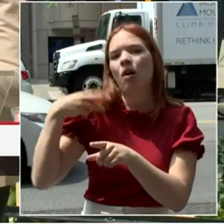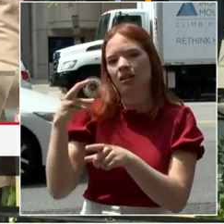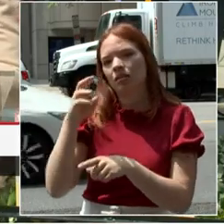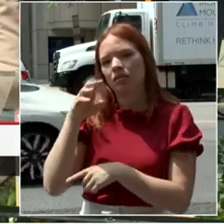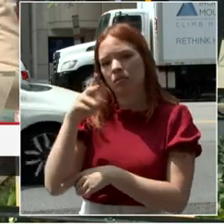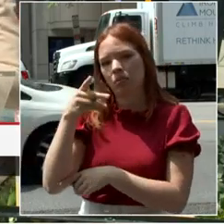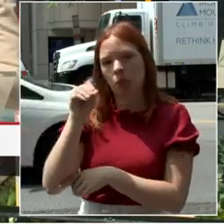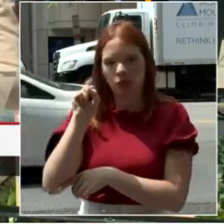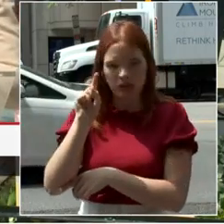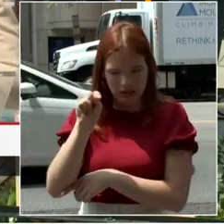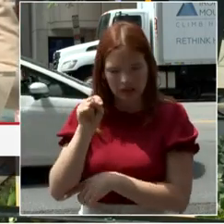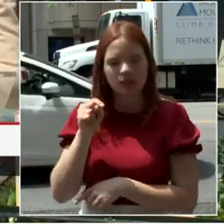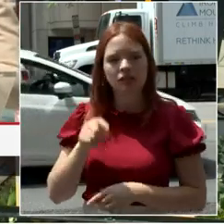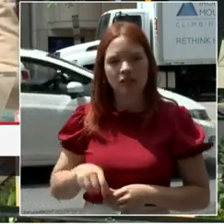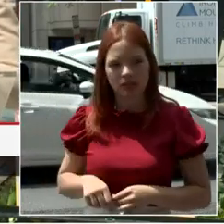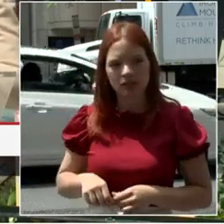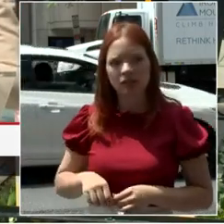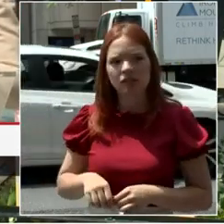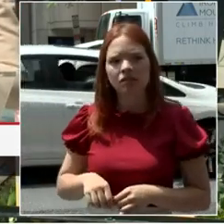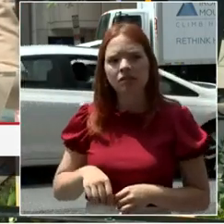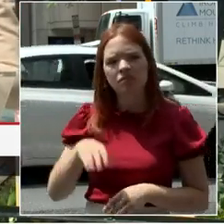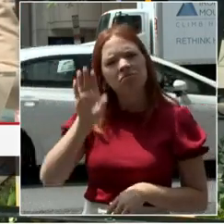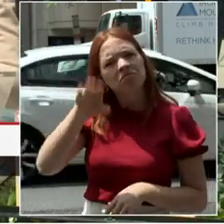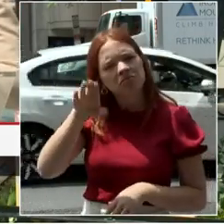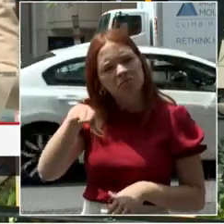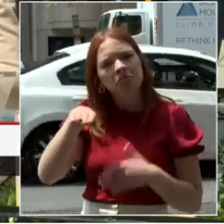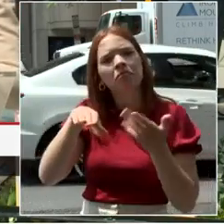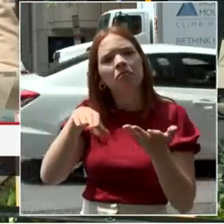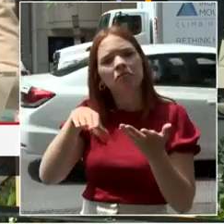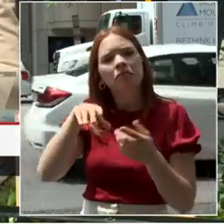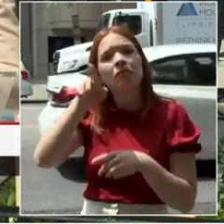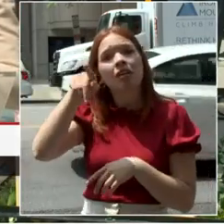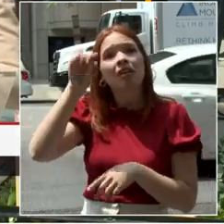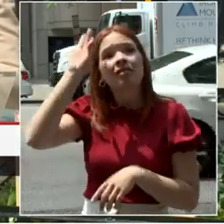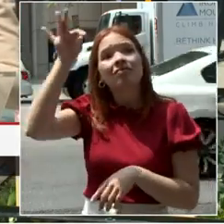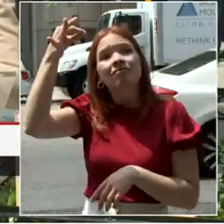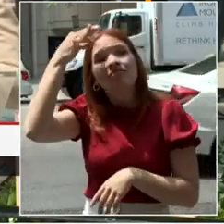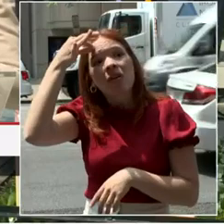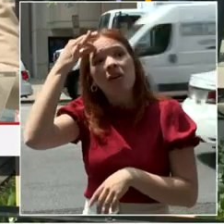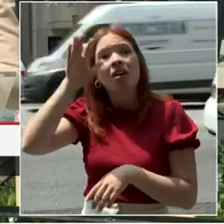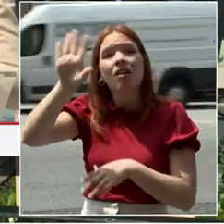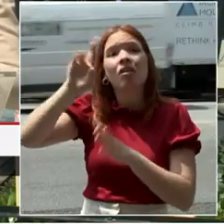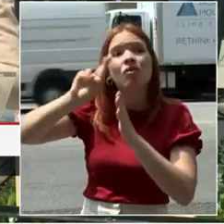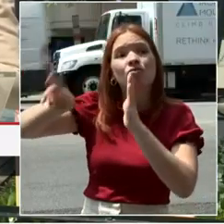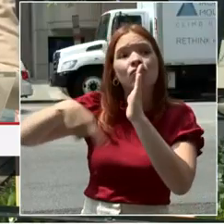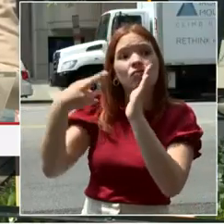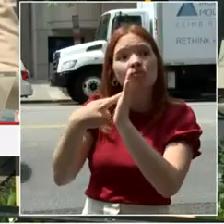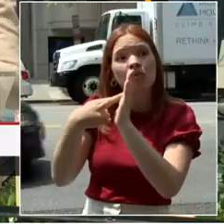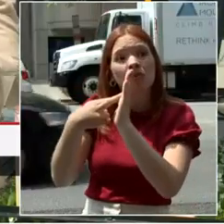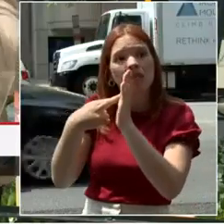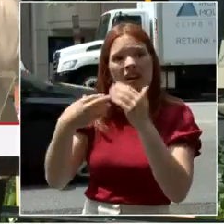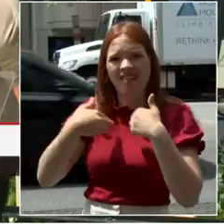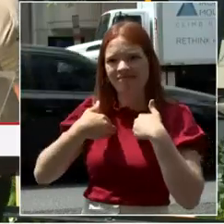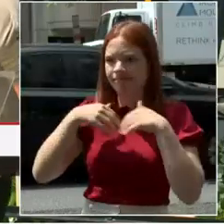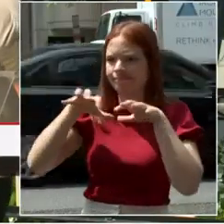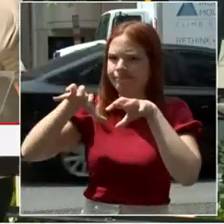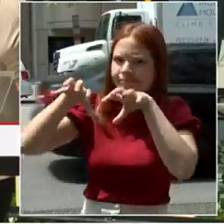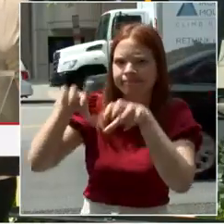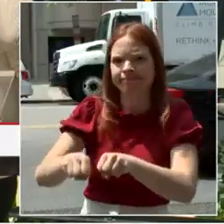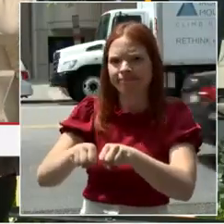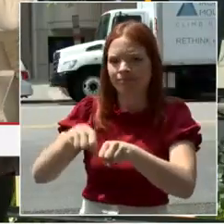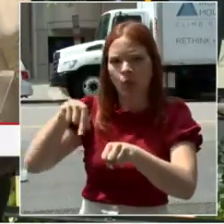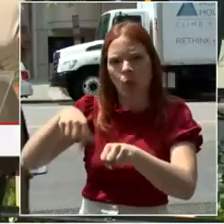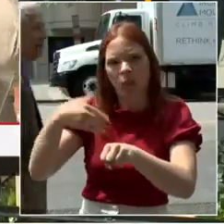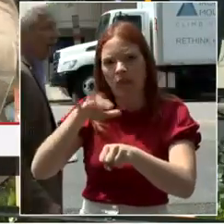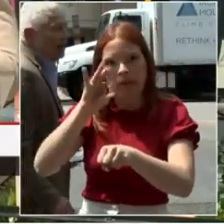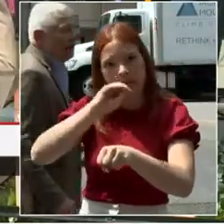role the federal government will play in this? Obviously, they have a lot of buildings and leases downtown. Have you gotten any updates from them? Are they going to play a role here?